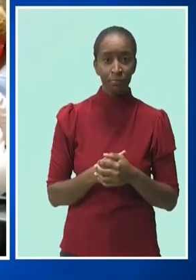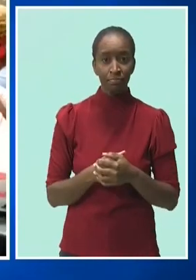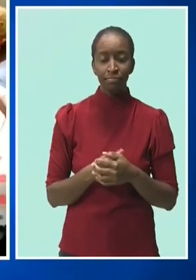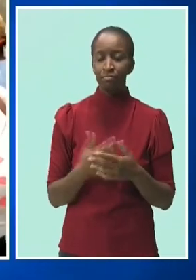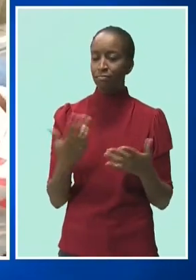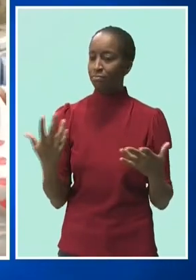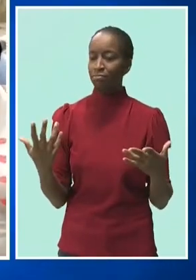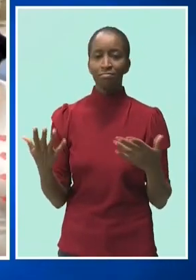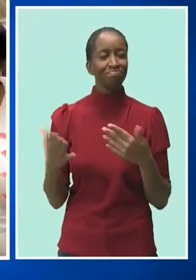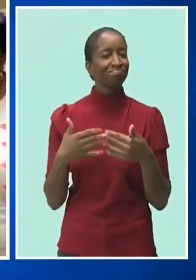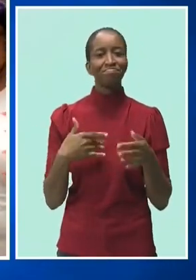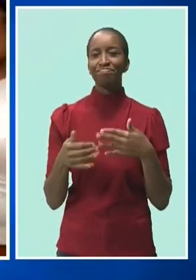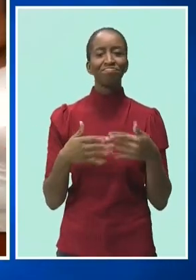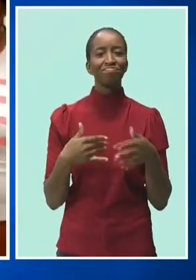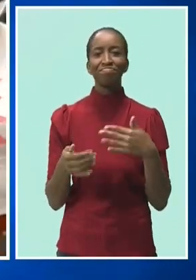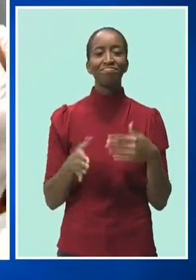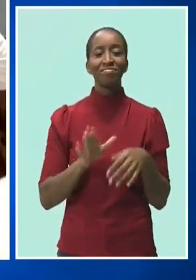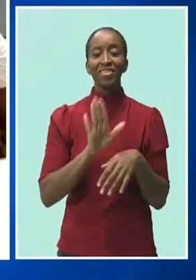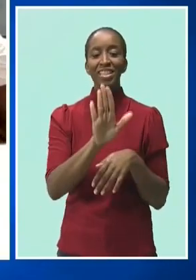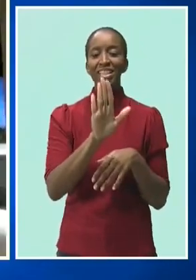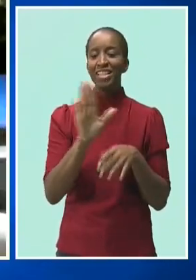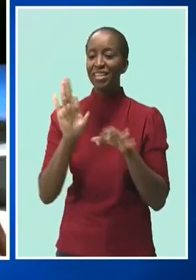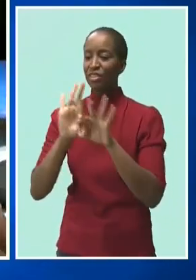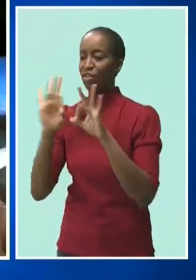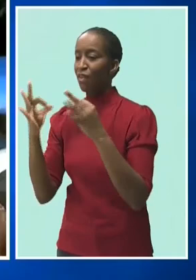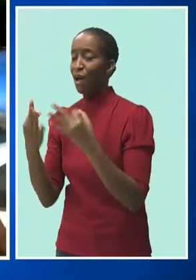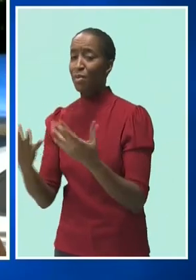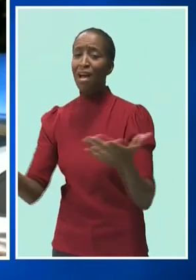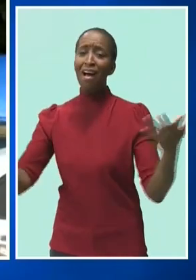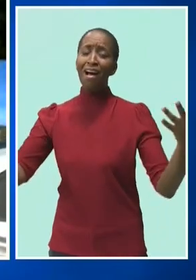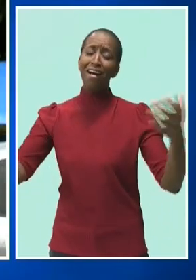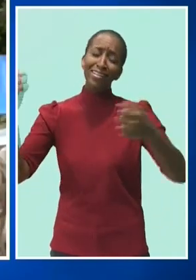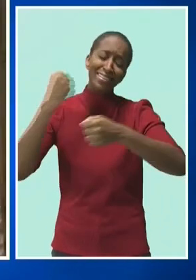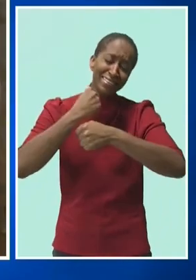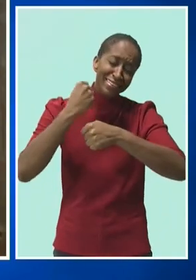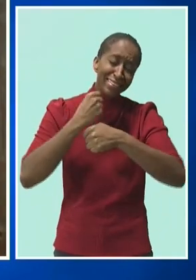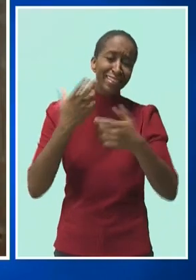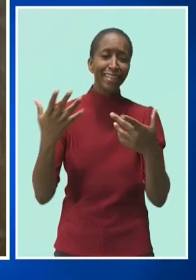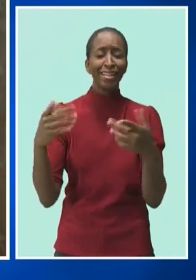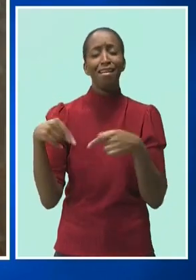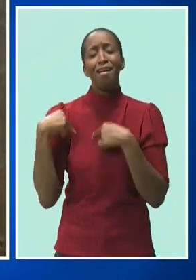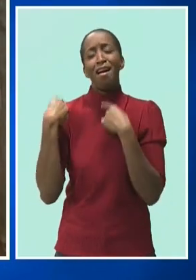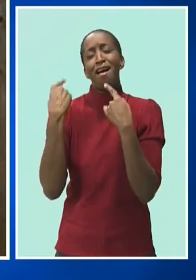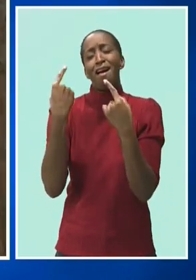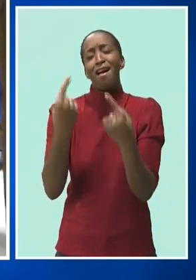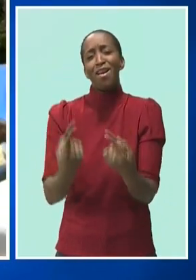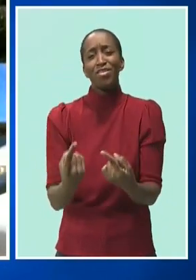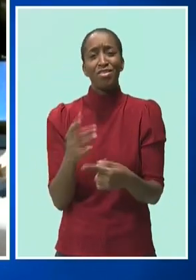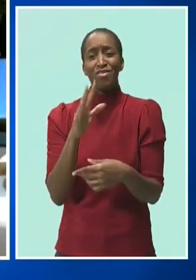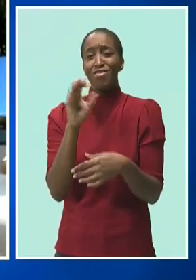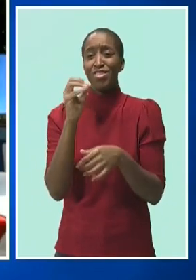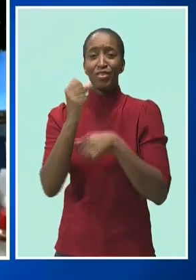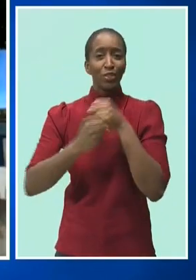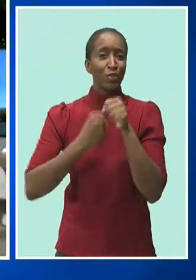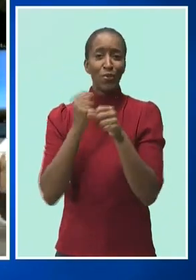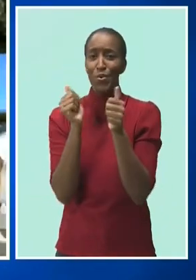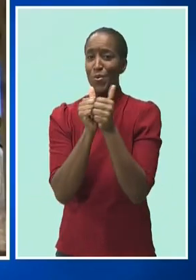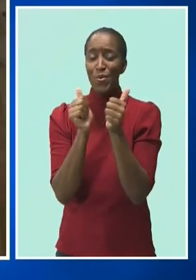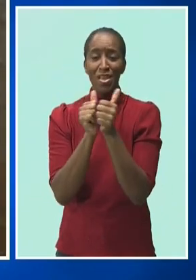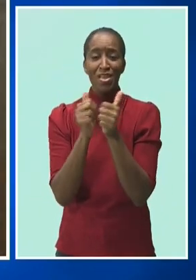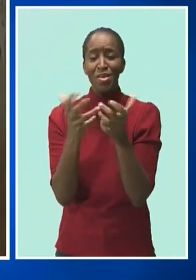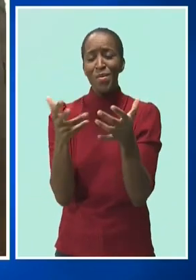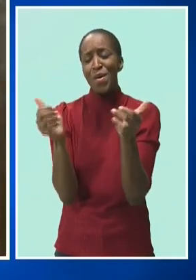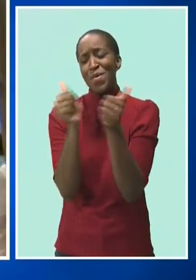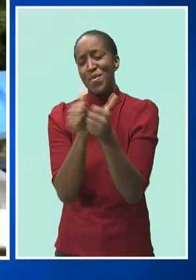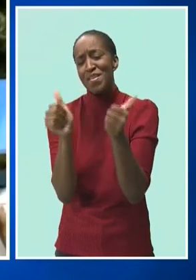was all too happy to start the process of catching up on the many decades they've missed out with him. We're just going to